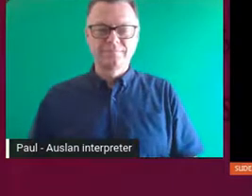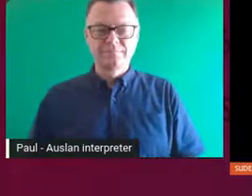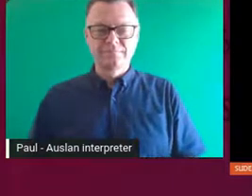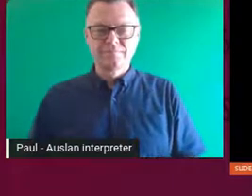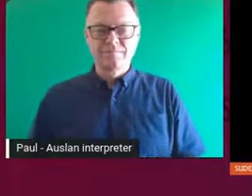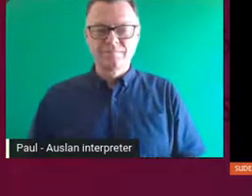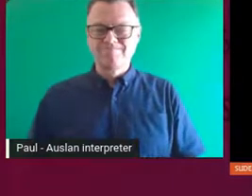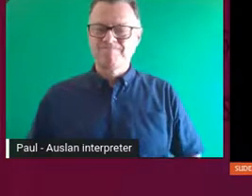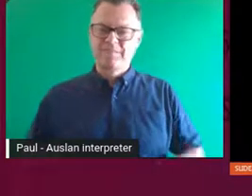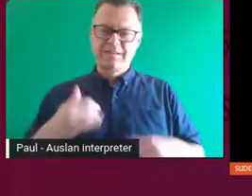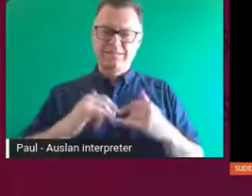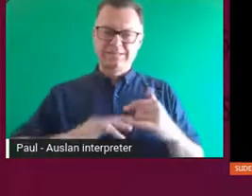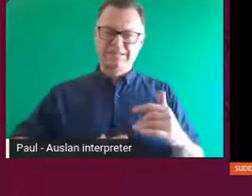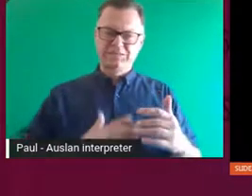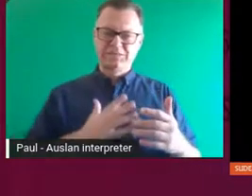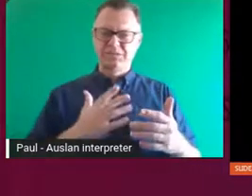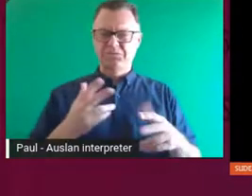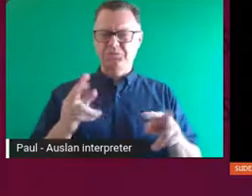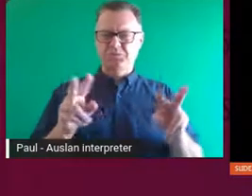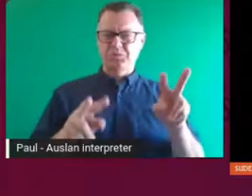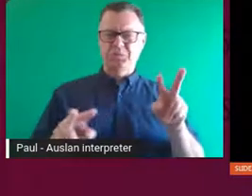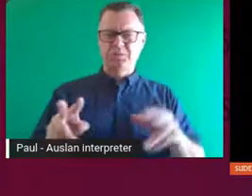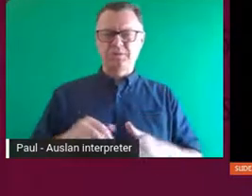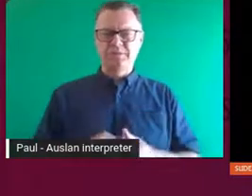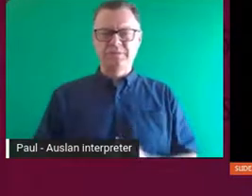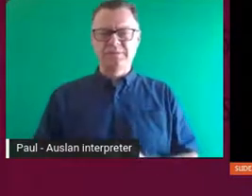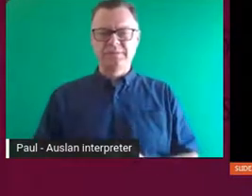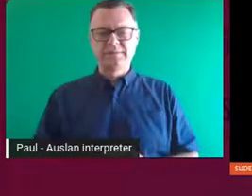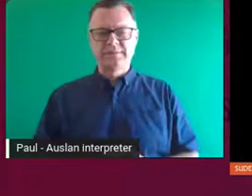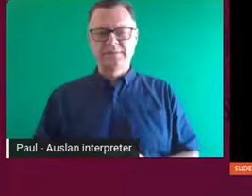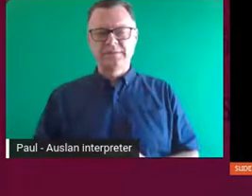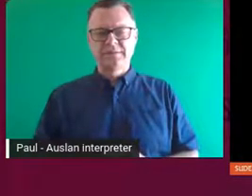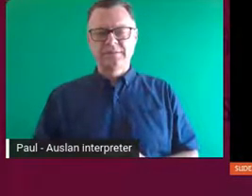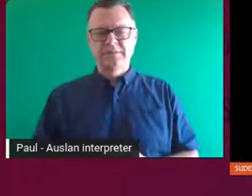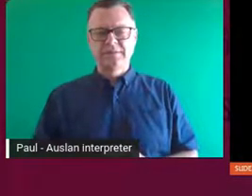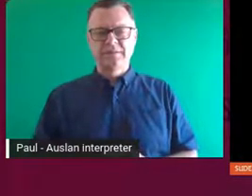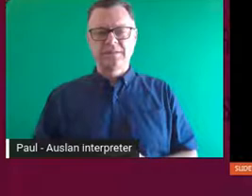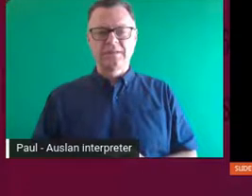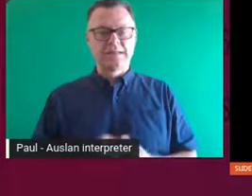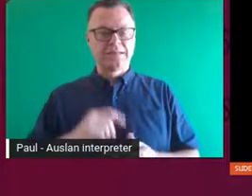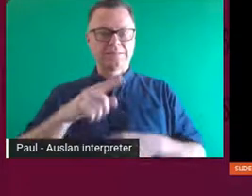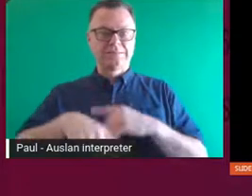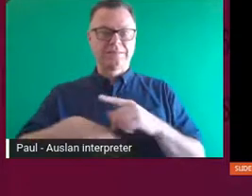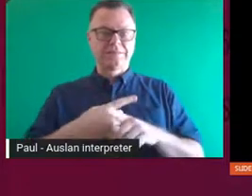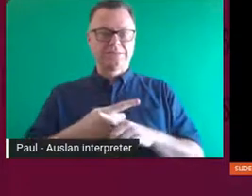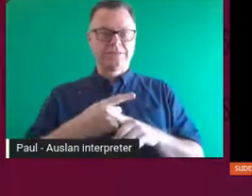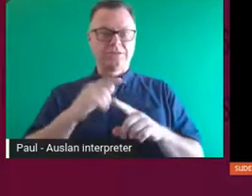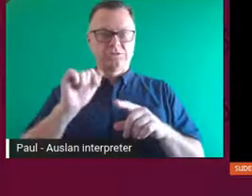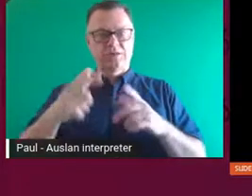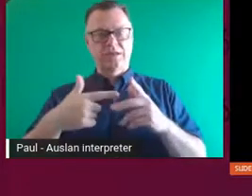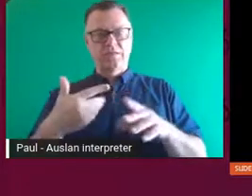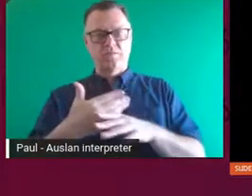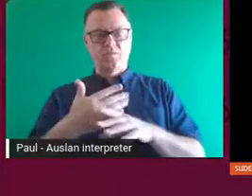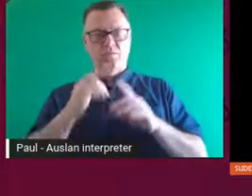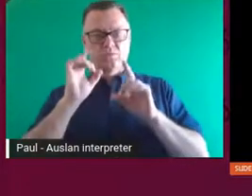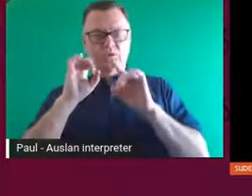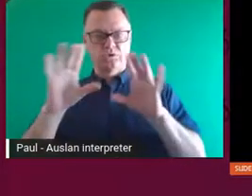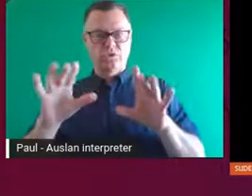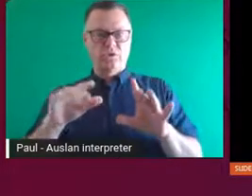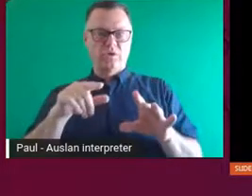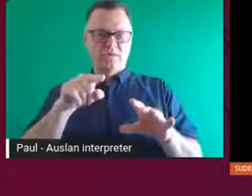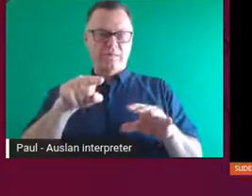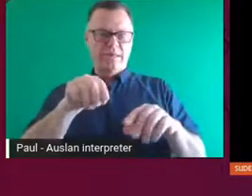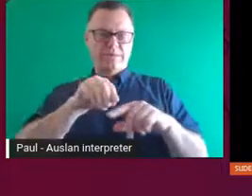I think there's some bit of inspiration for the work that you've made that we'll get to show next year from this work a little bit as well. I feel like